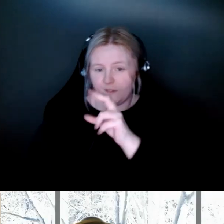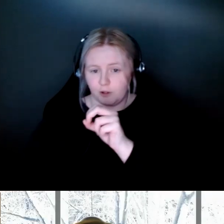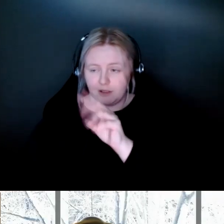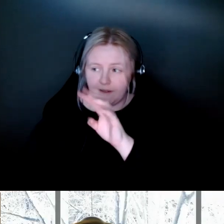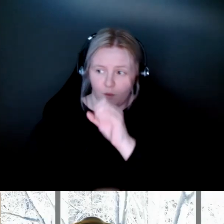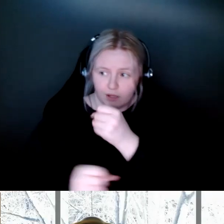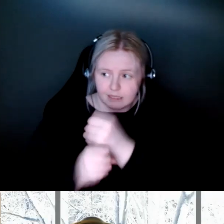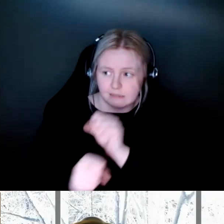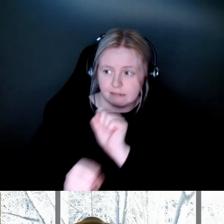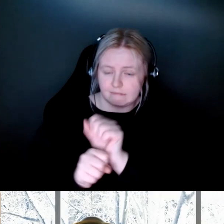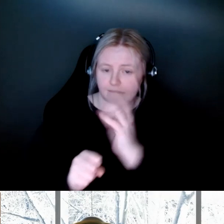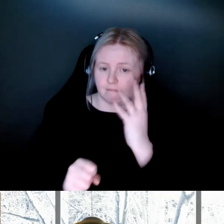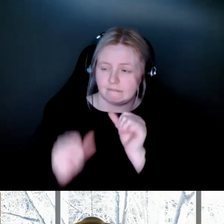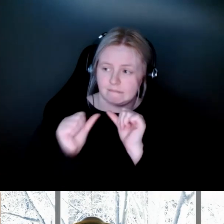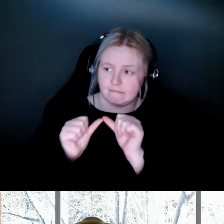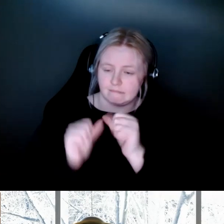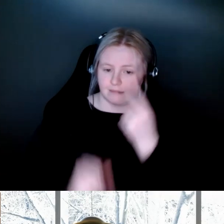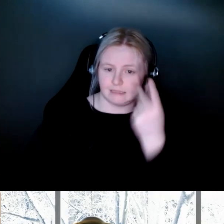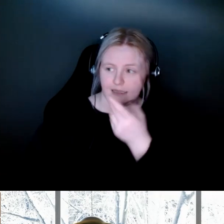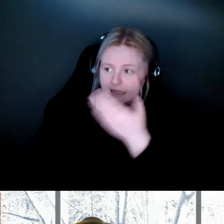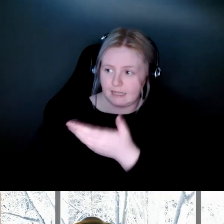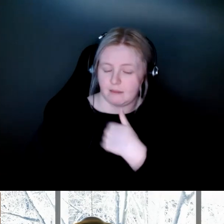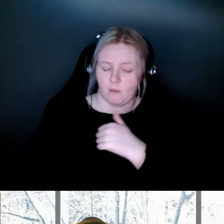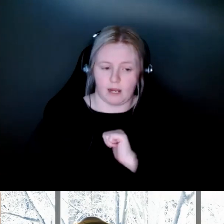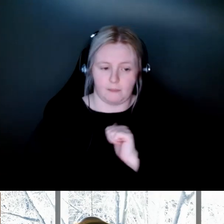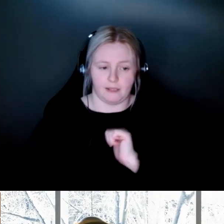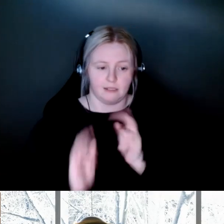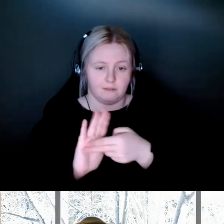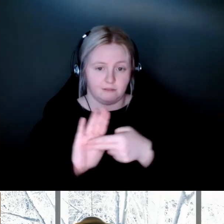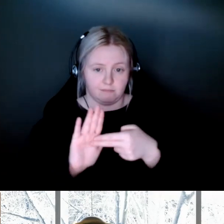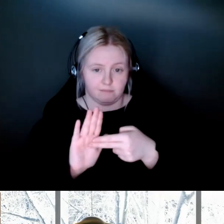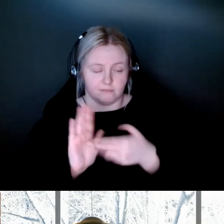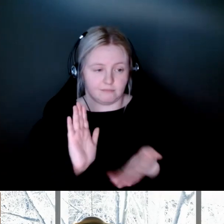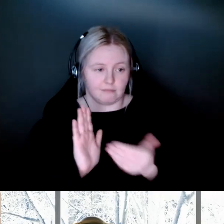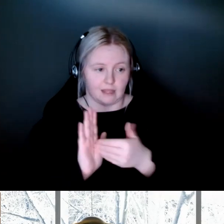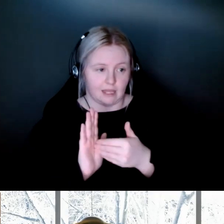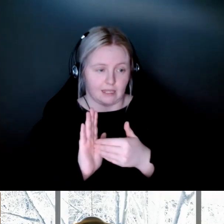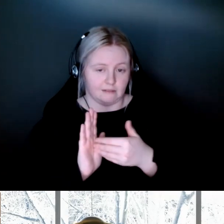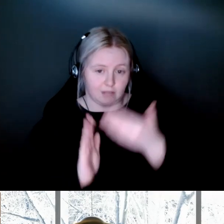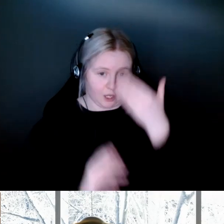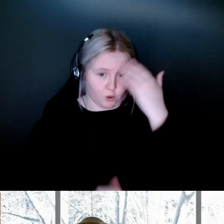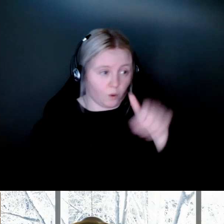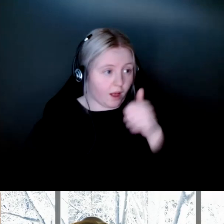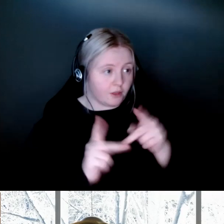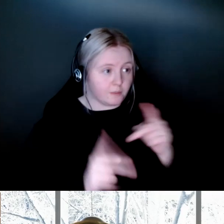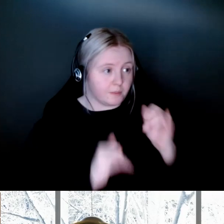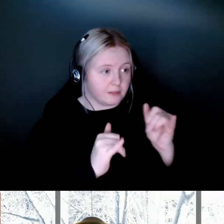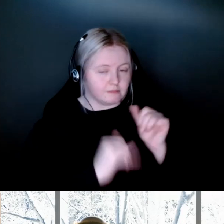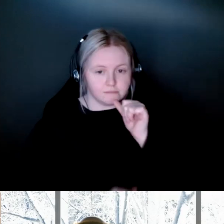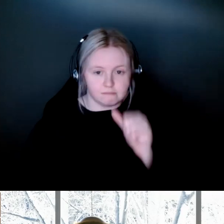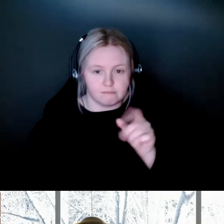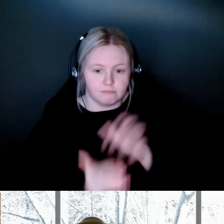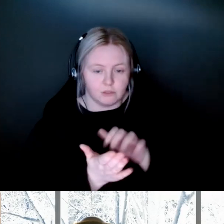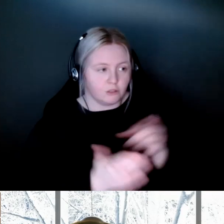in their workforce. And when I was diagnosed, again, I didn't know anyone else. They just told me, you have this genetic eye condition.